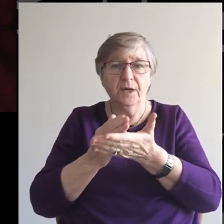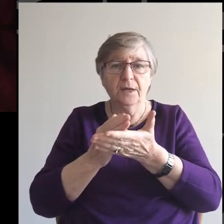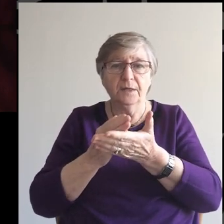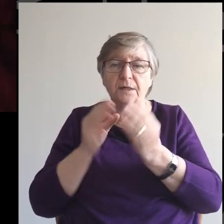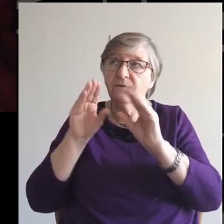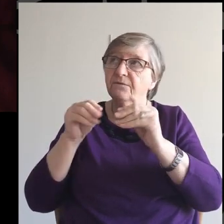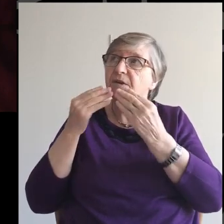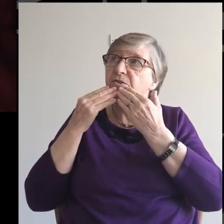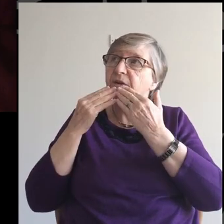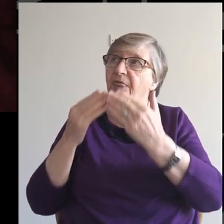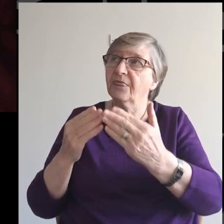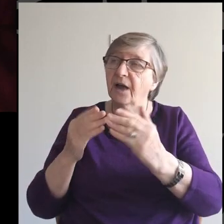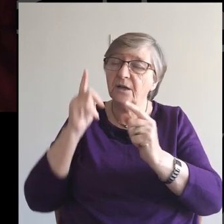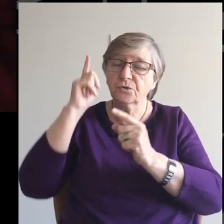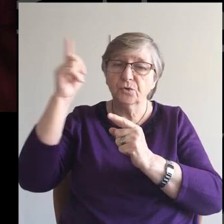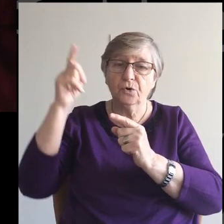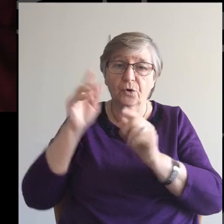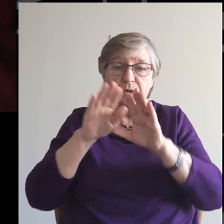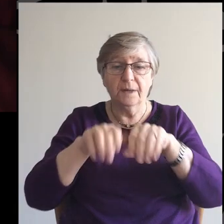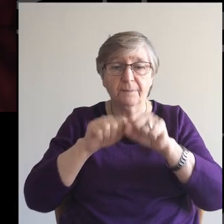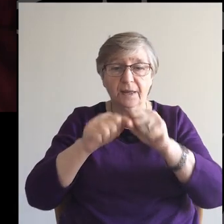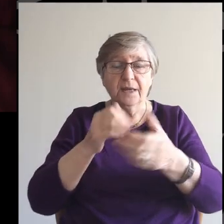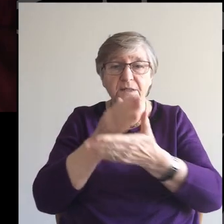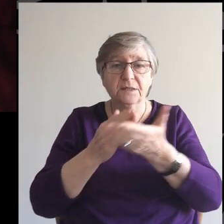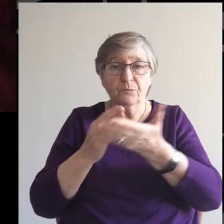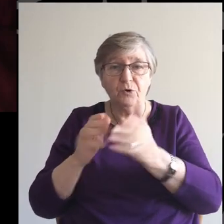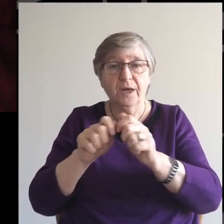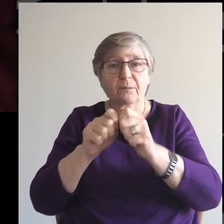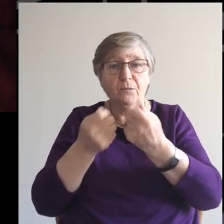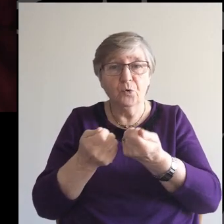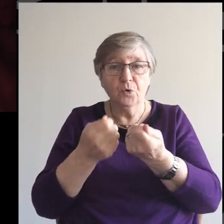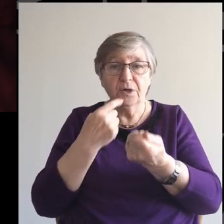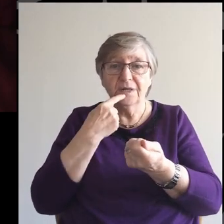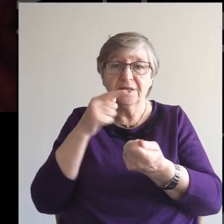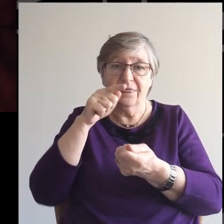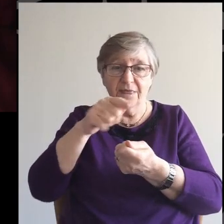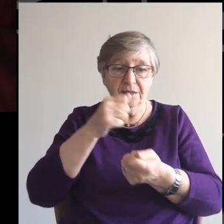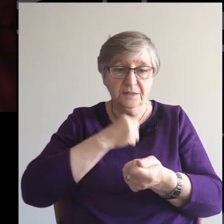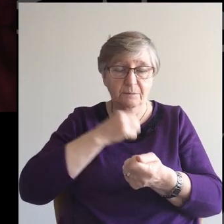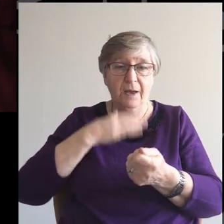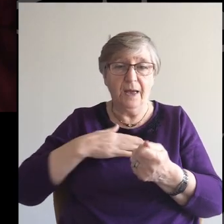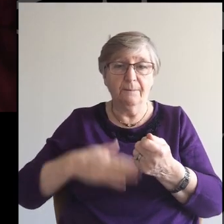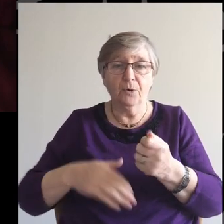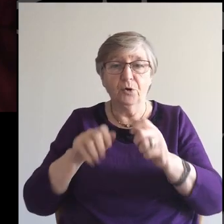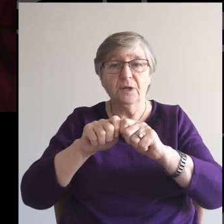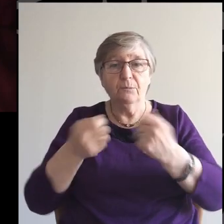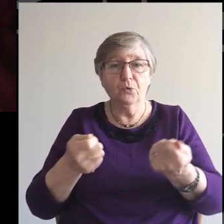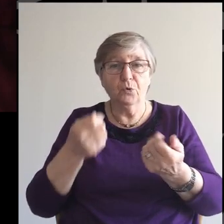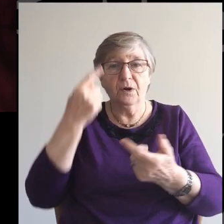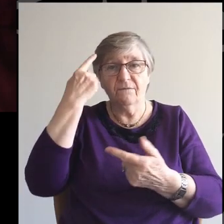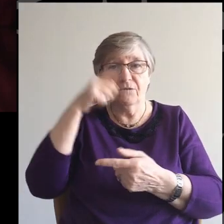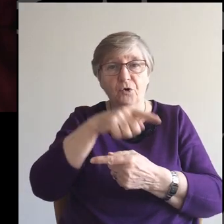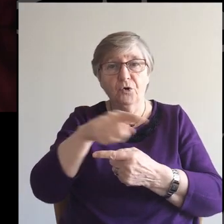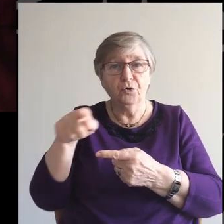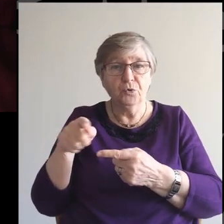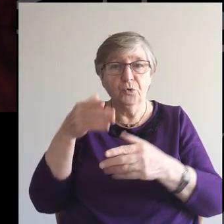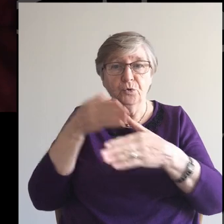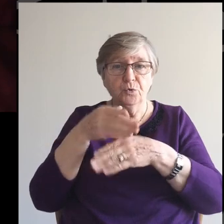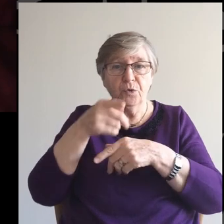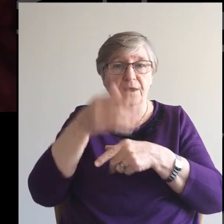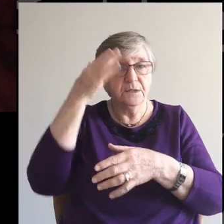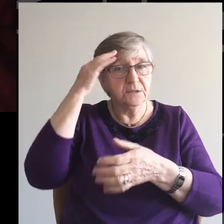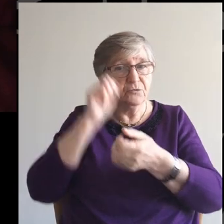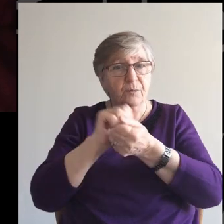Thanks to God for it He blessed it And he broke it And said This is my body Which is broken for you Do this